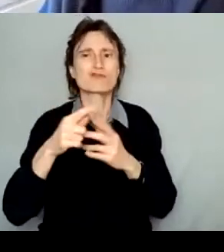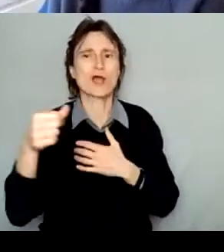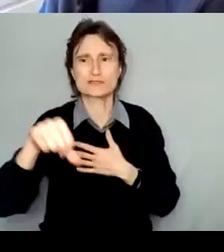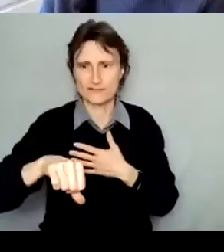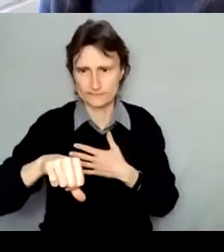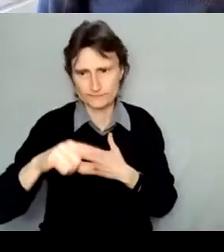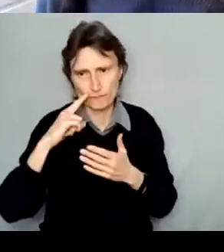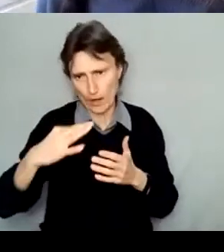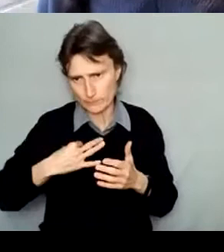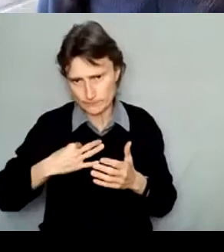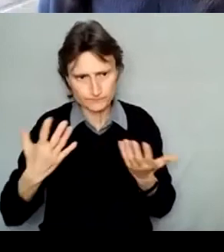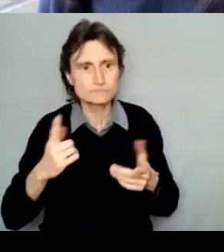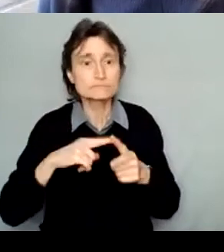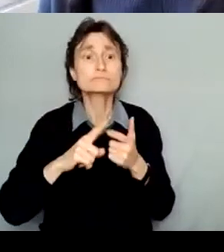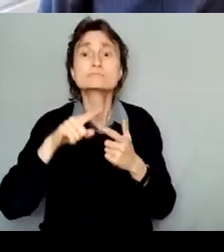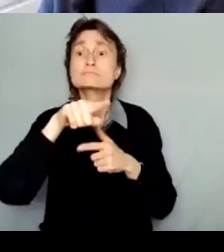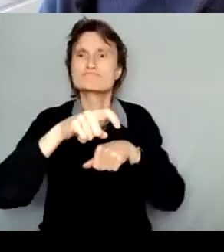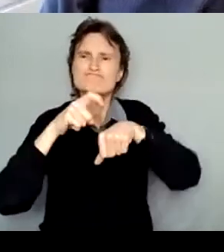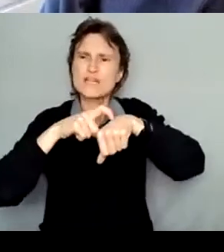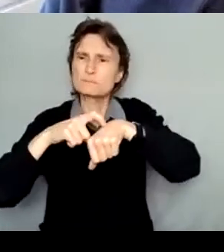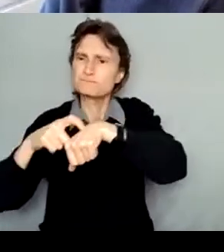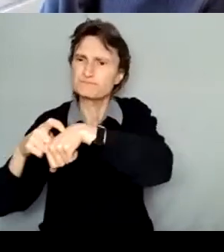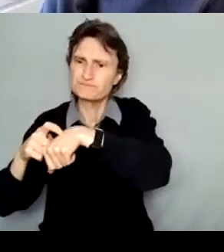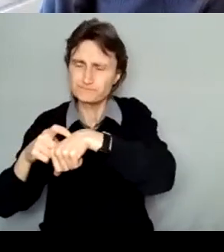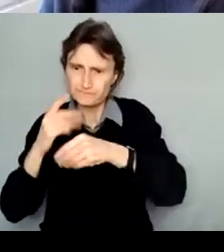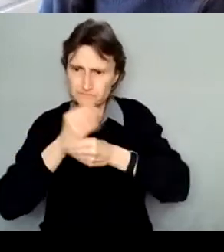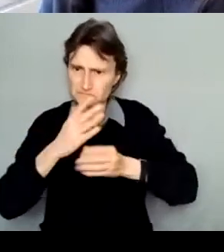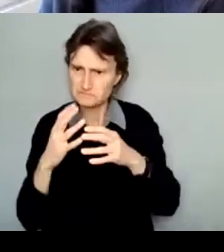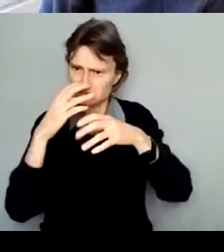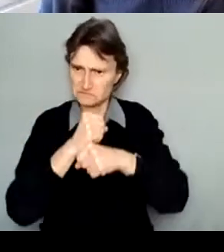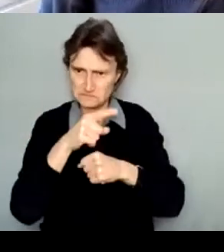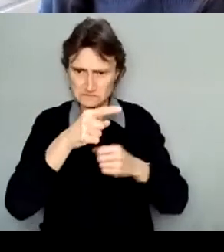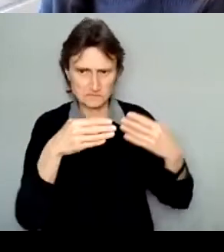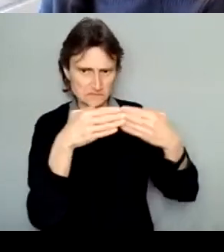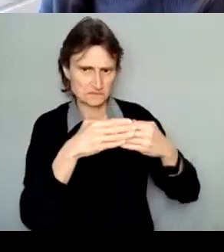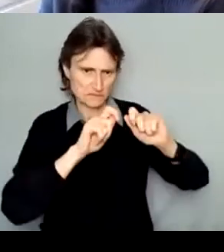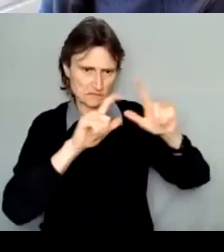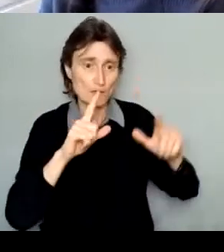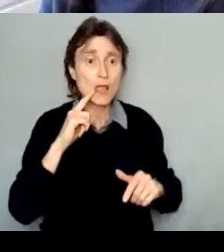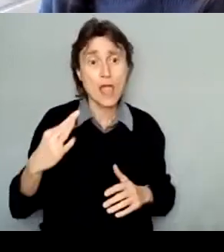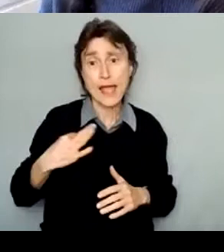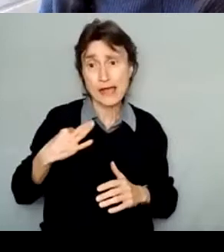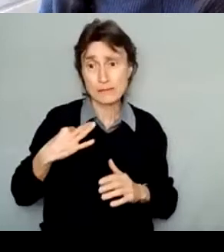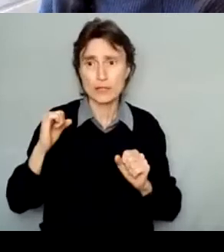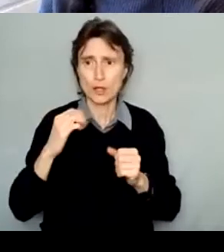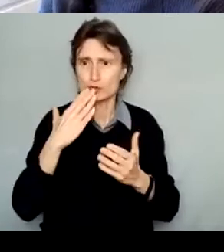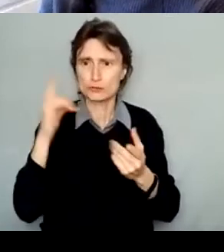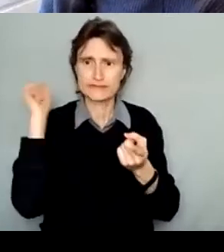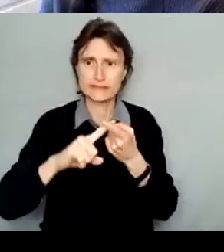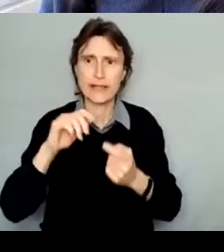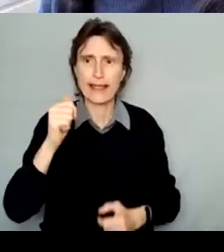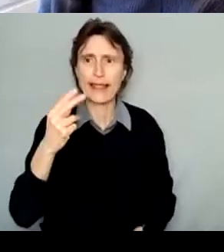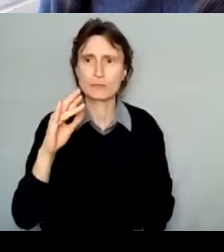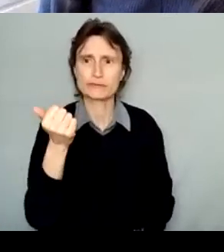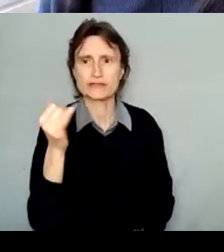overview of the program timeline. So applications are being accepted up until the deadline of Tuesday, April 19,